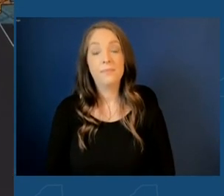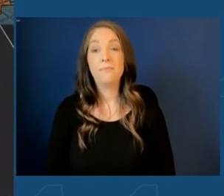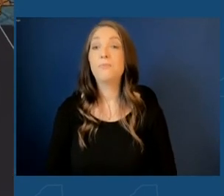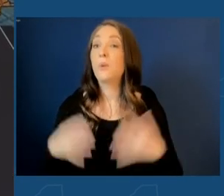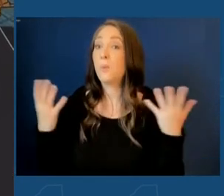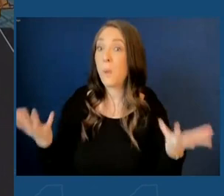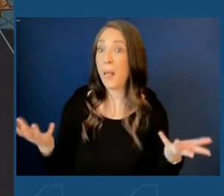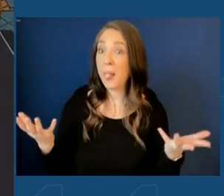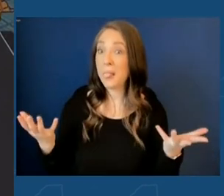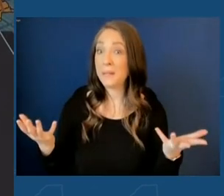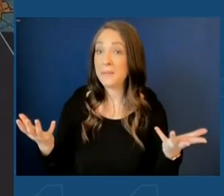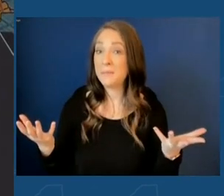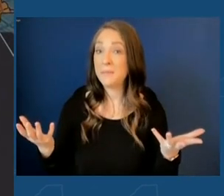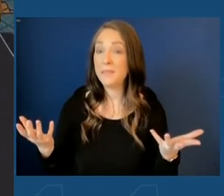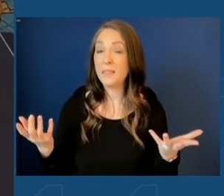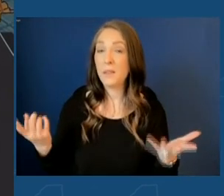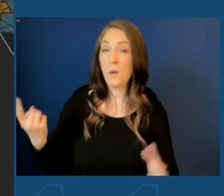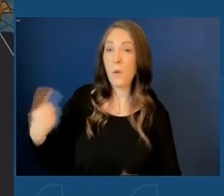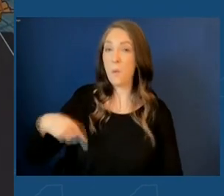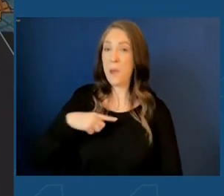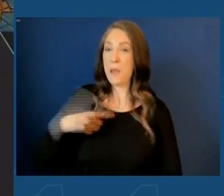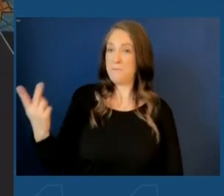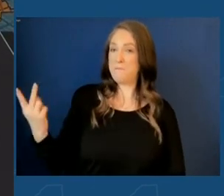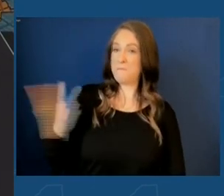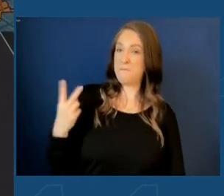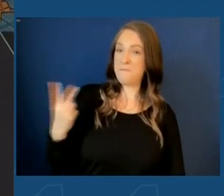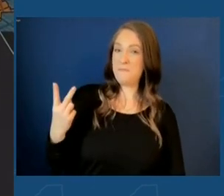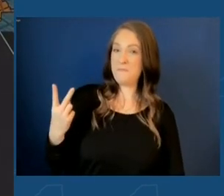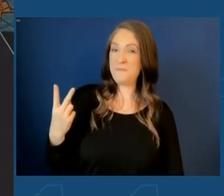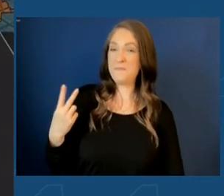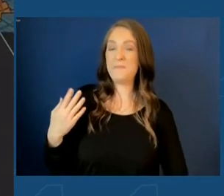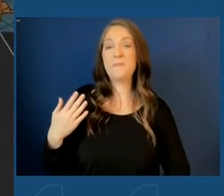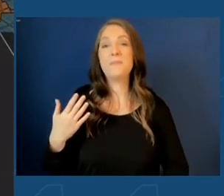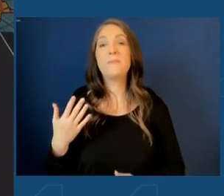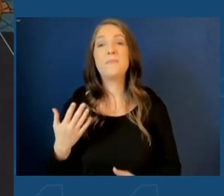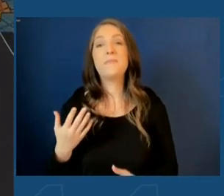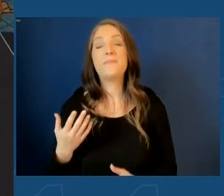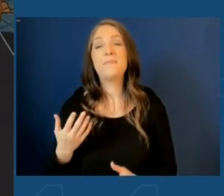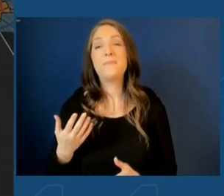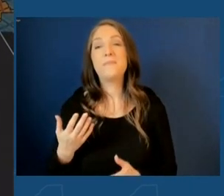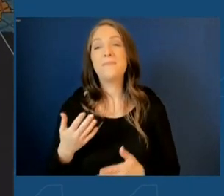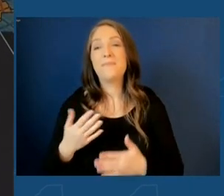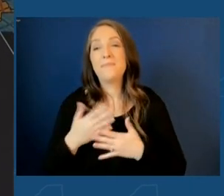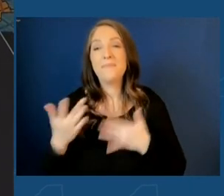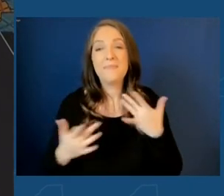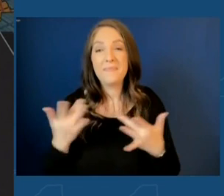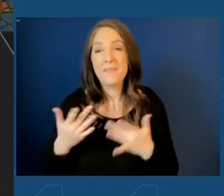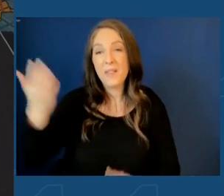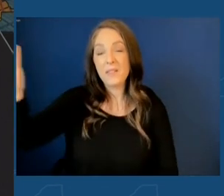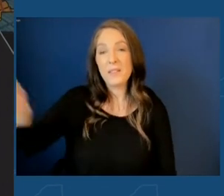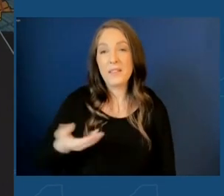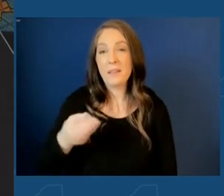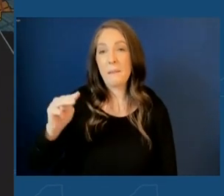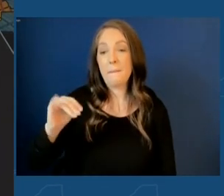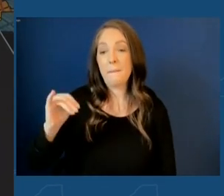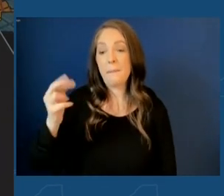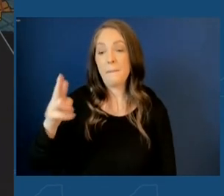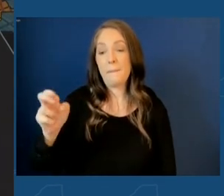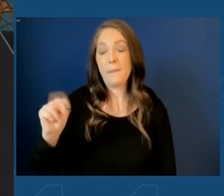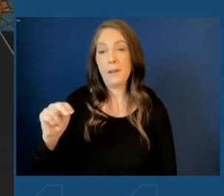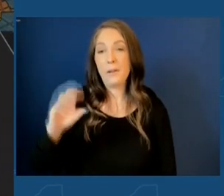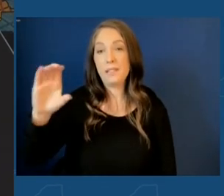Well, we have the pleasure now to introduce Micron CEO